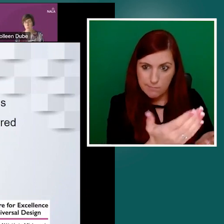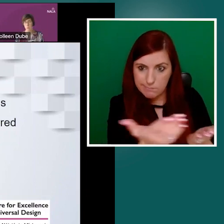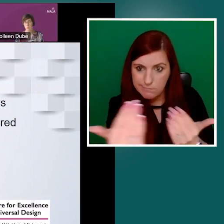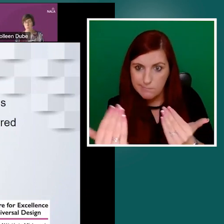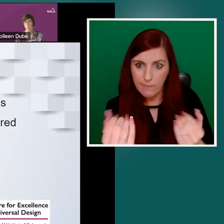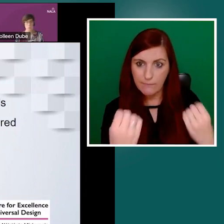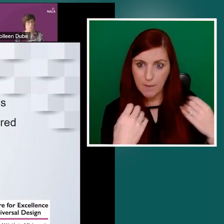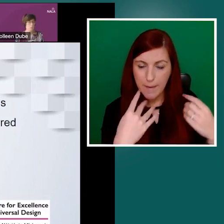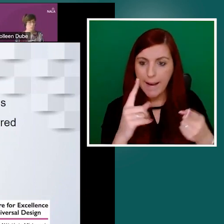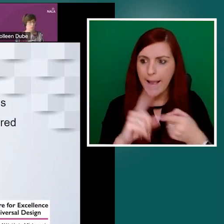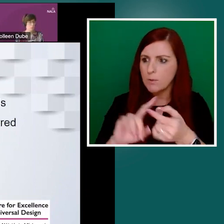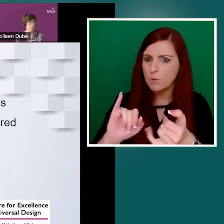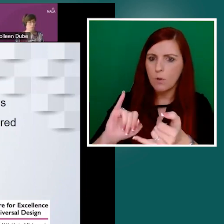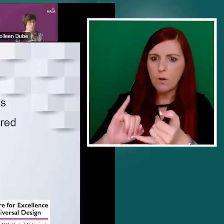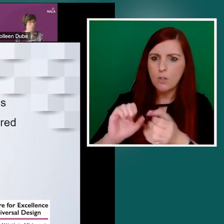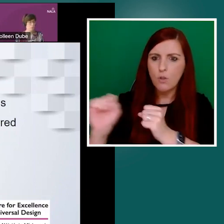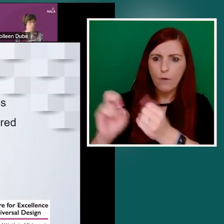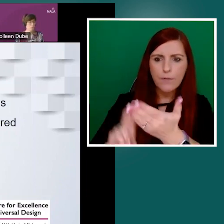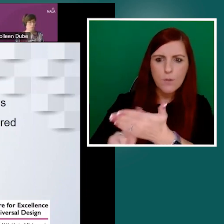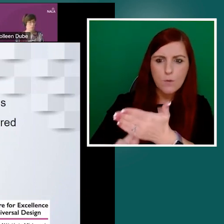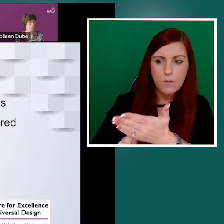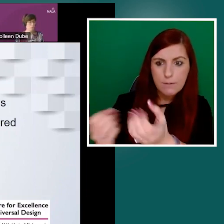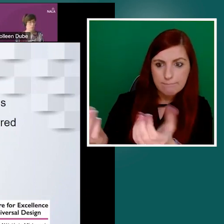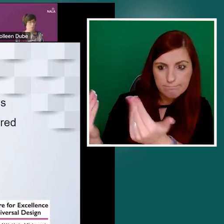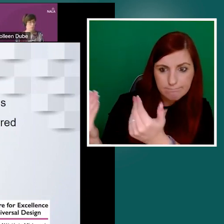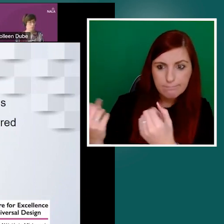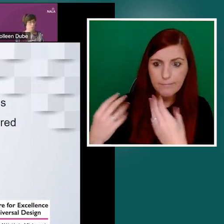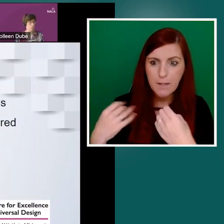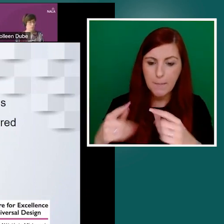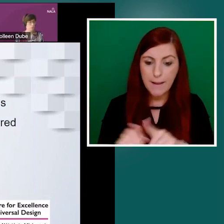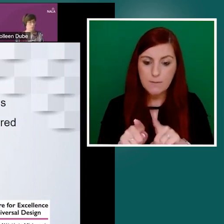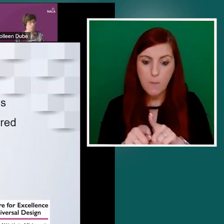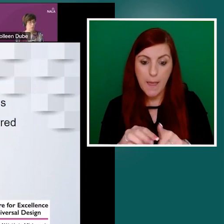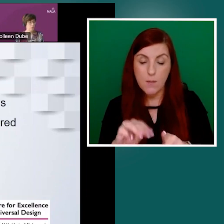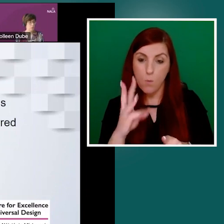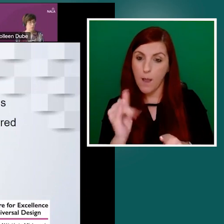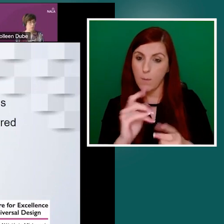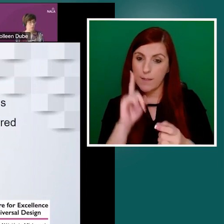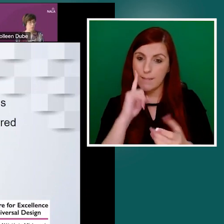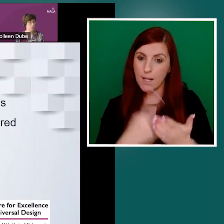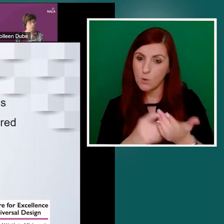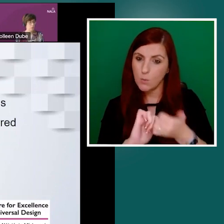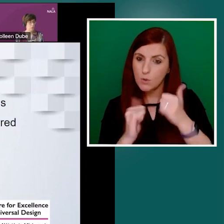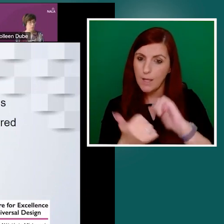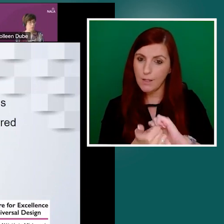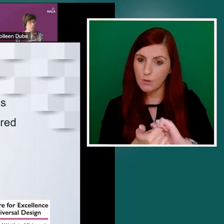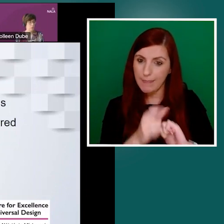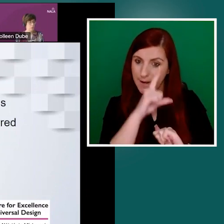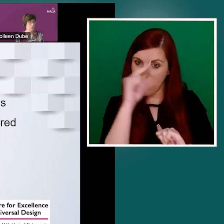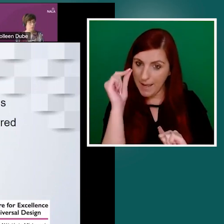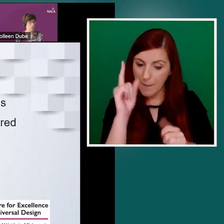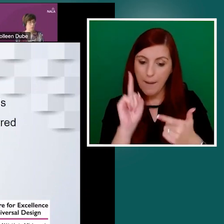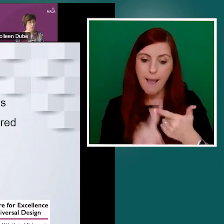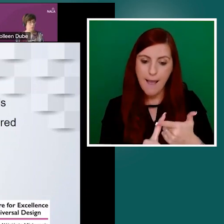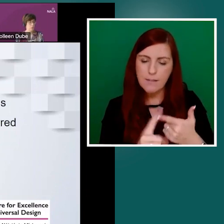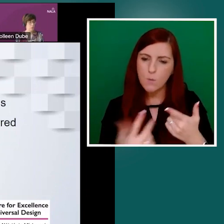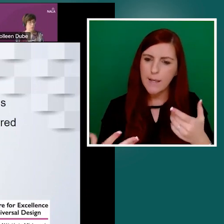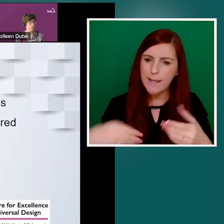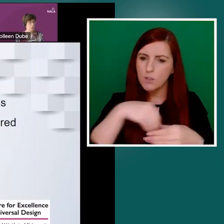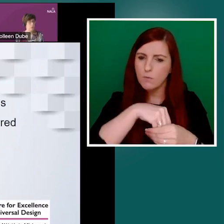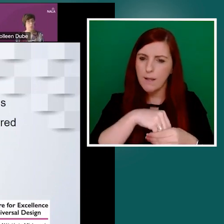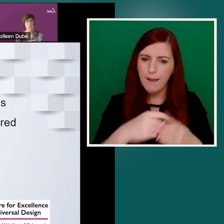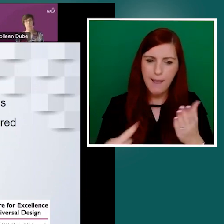And it also prompted to integrate additional information related to procurement.